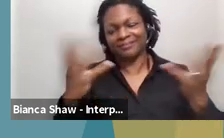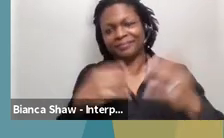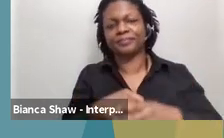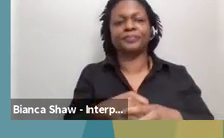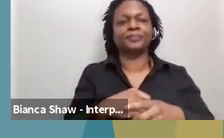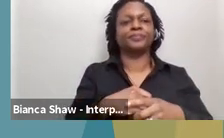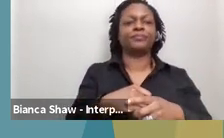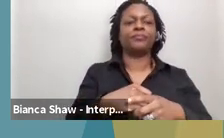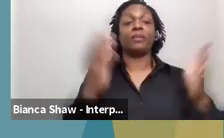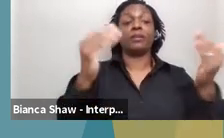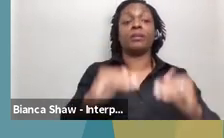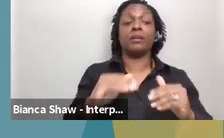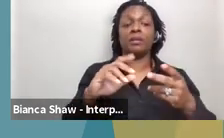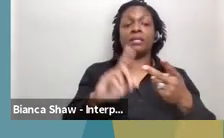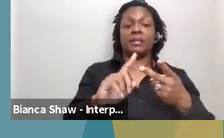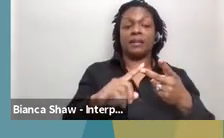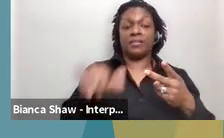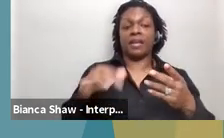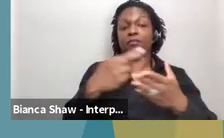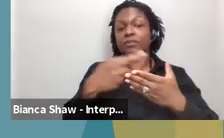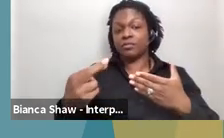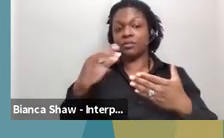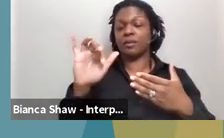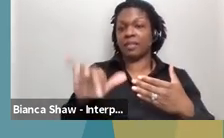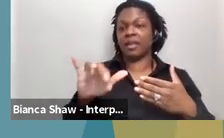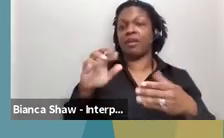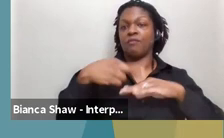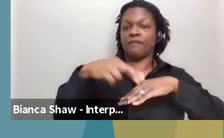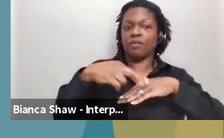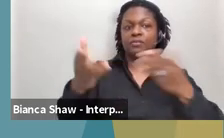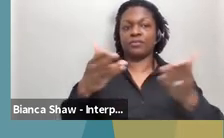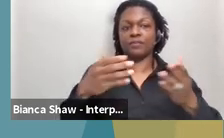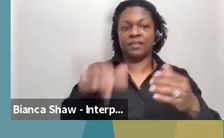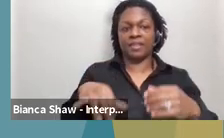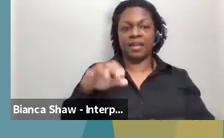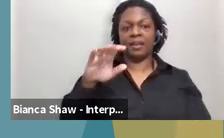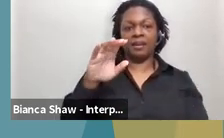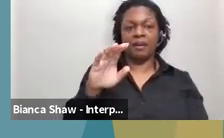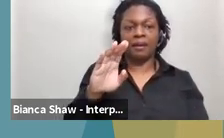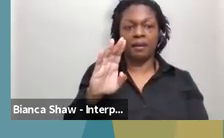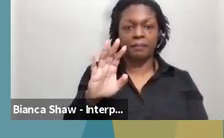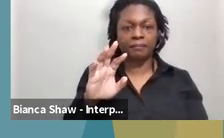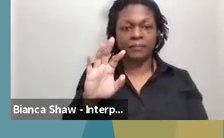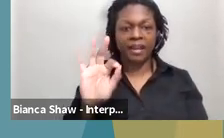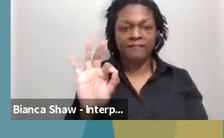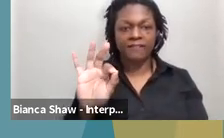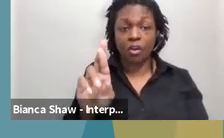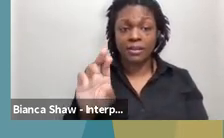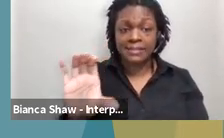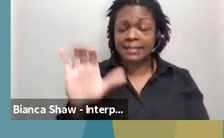Family Health Family Resource Center or FRC now functions as a statewide virtual center